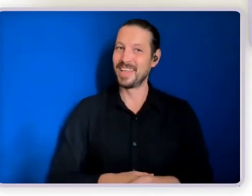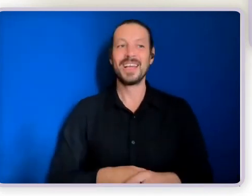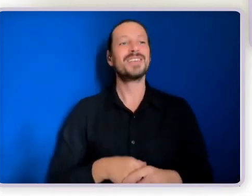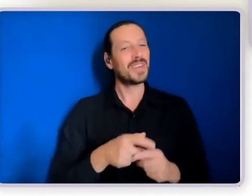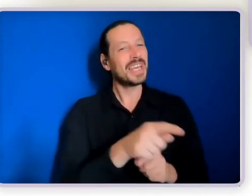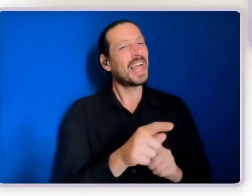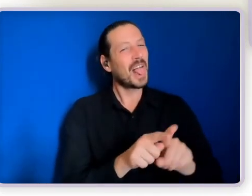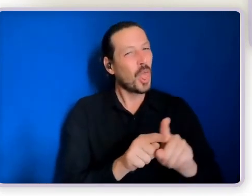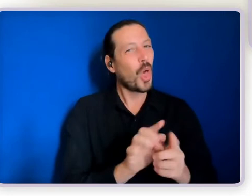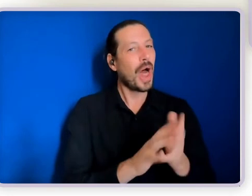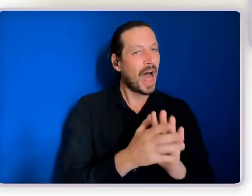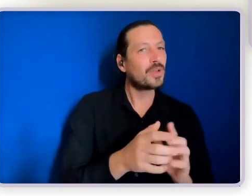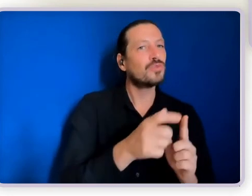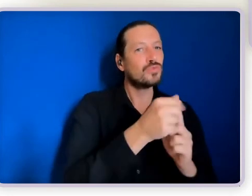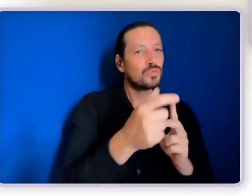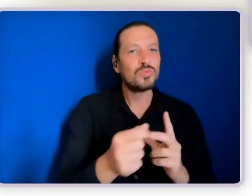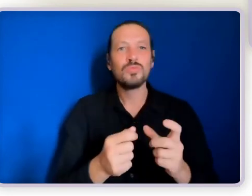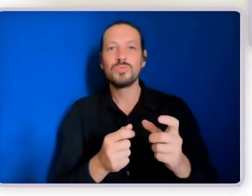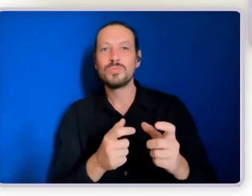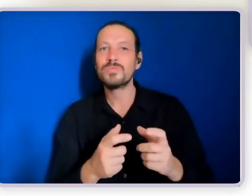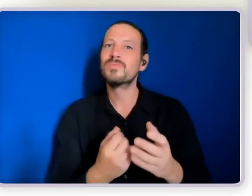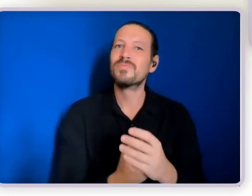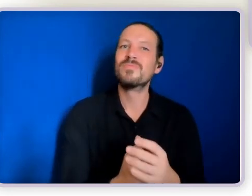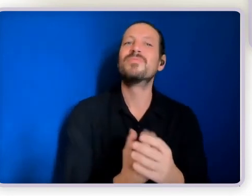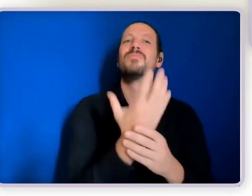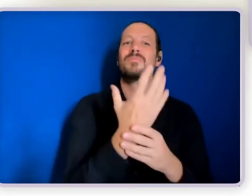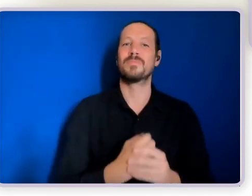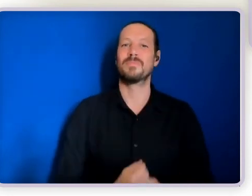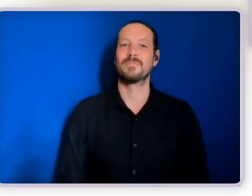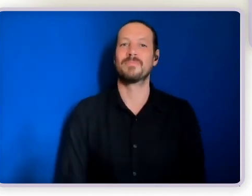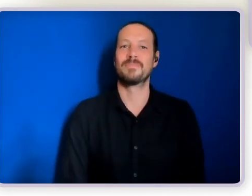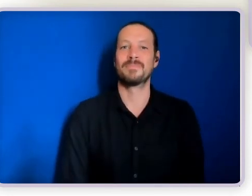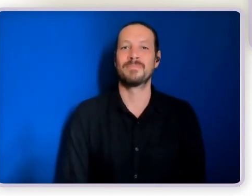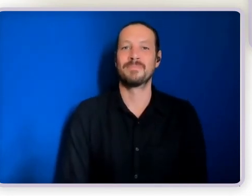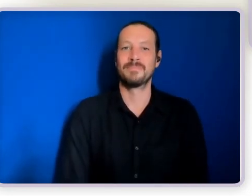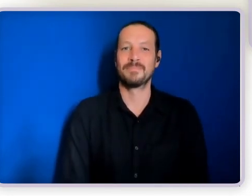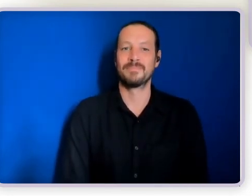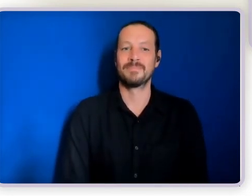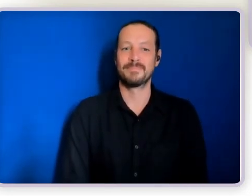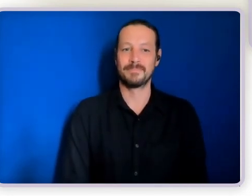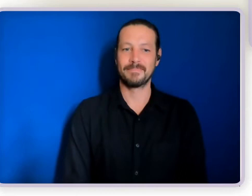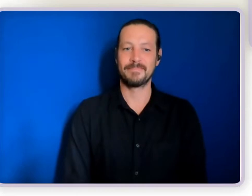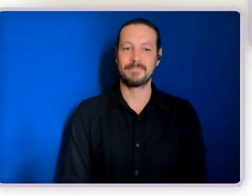and grows through the involvement in his circle of support so here's just a quote to ponder